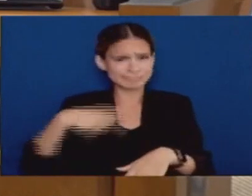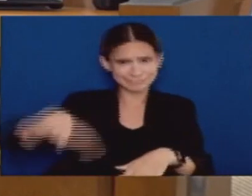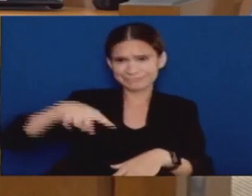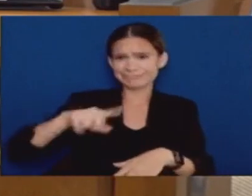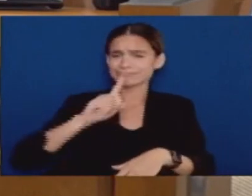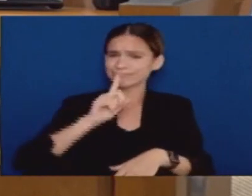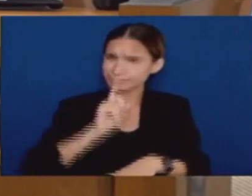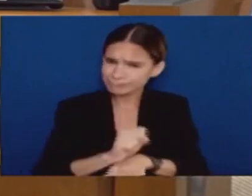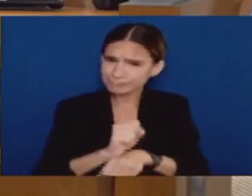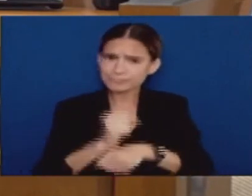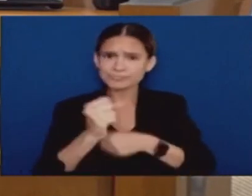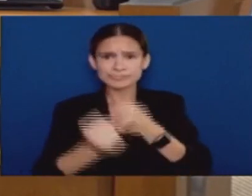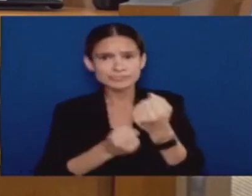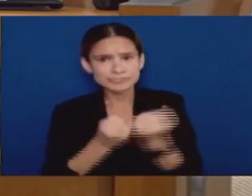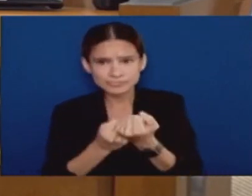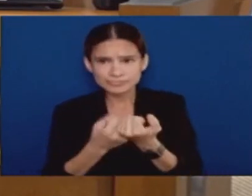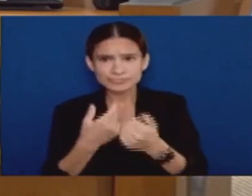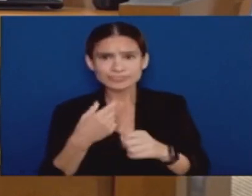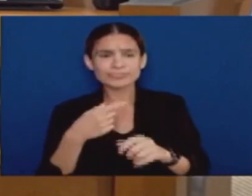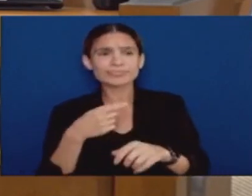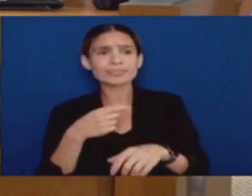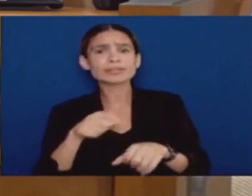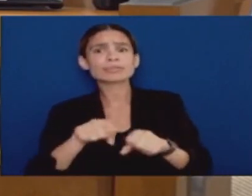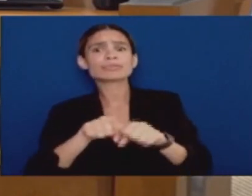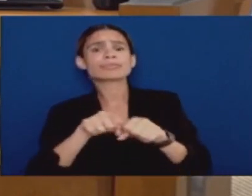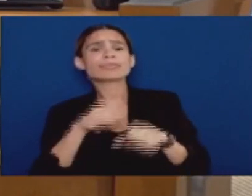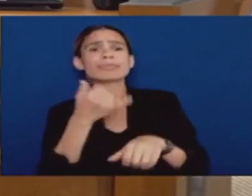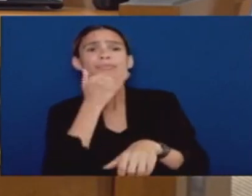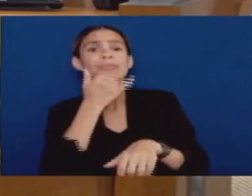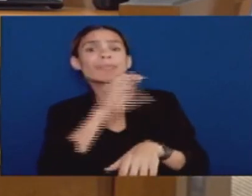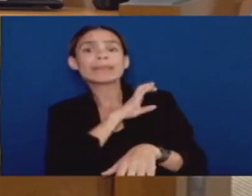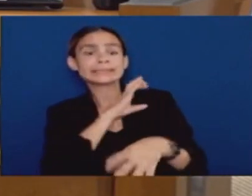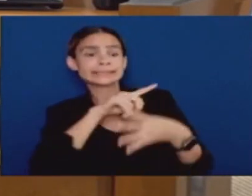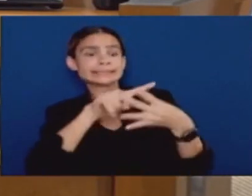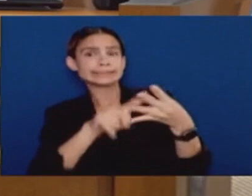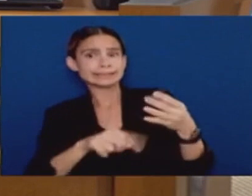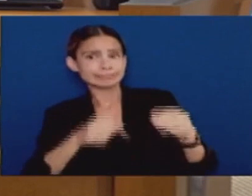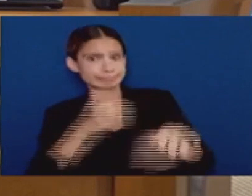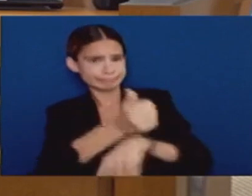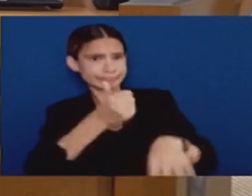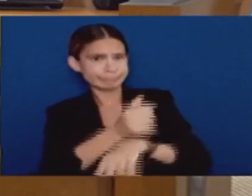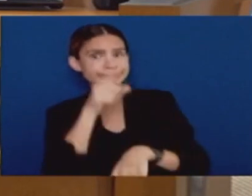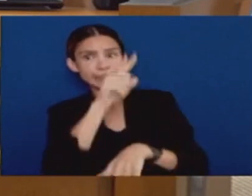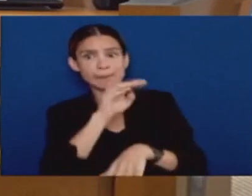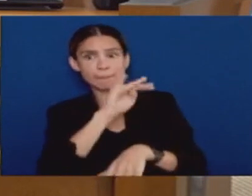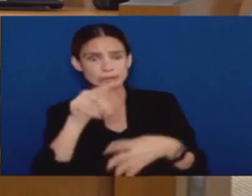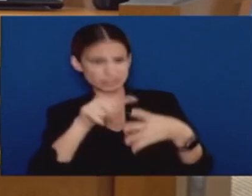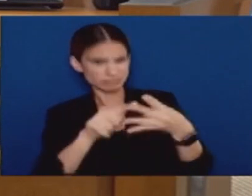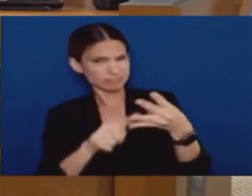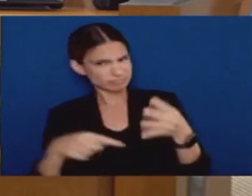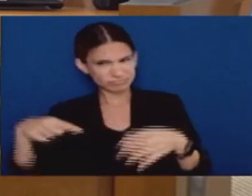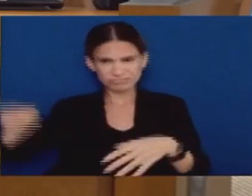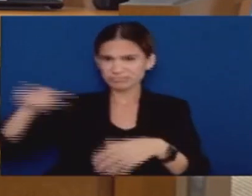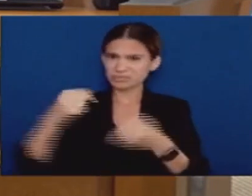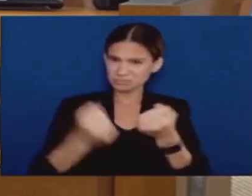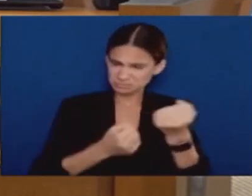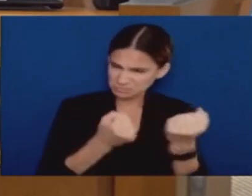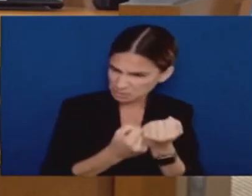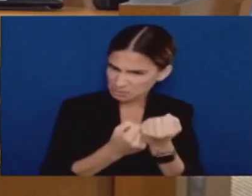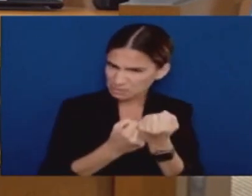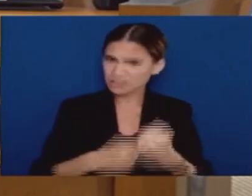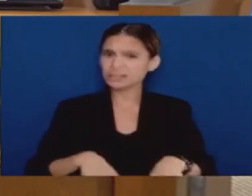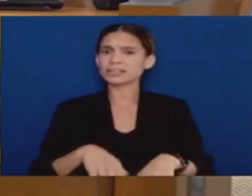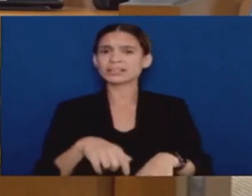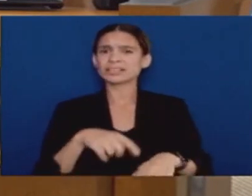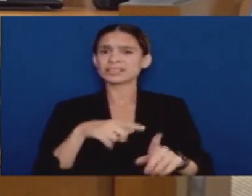Police Department and seek justice to be done. We also recognize in the resolution that those actions